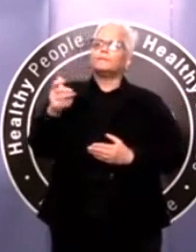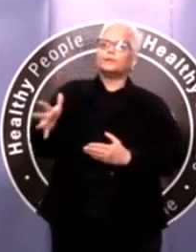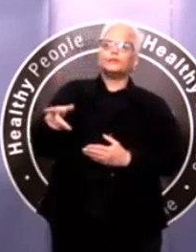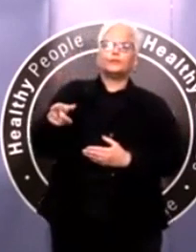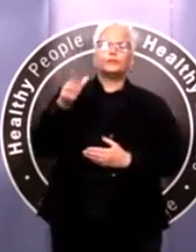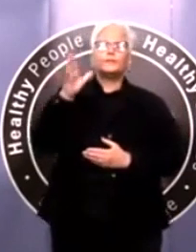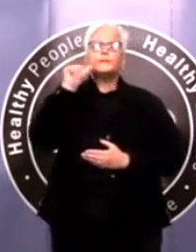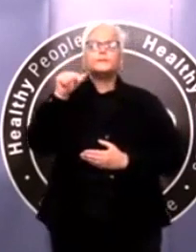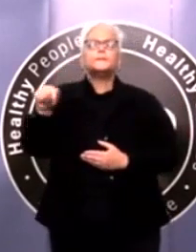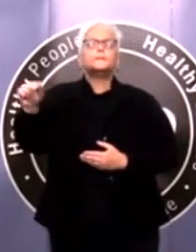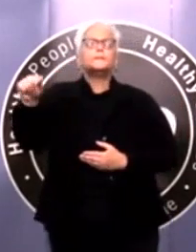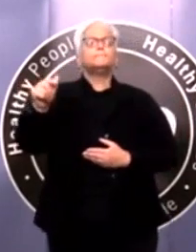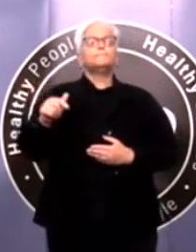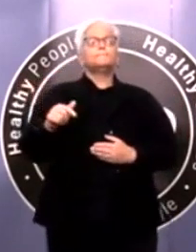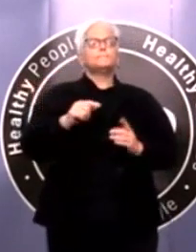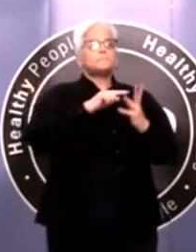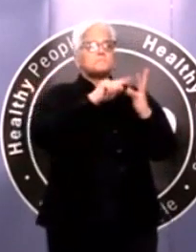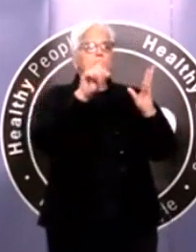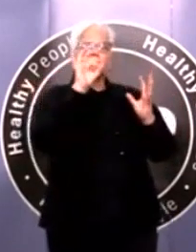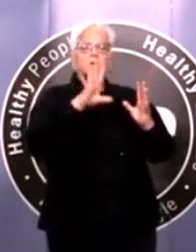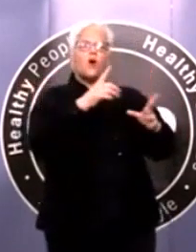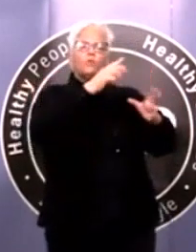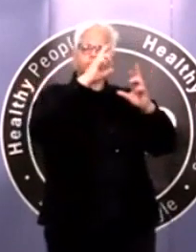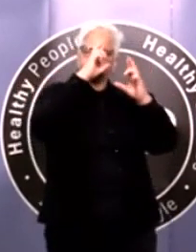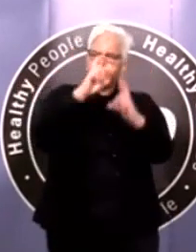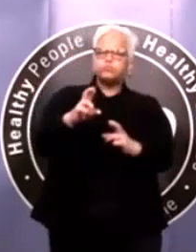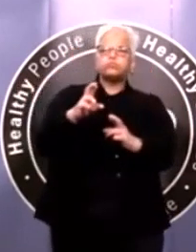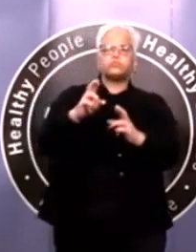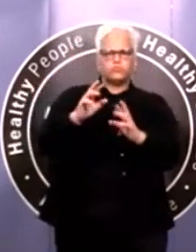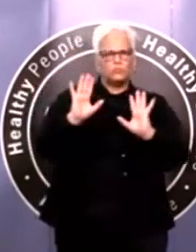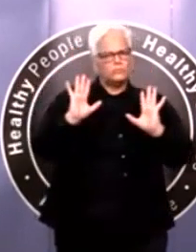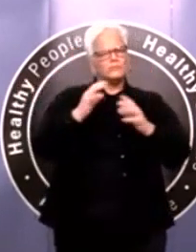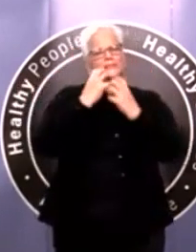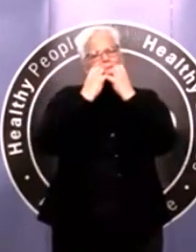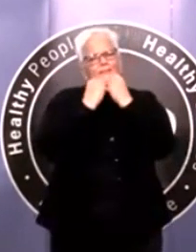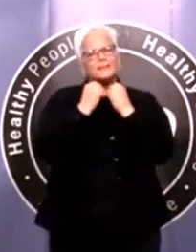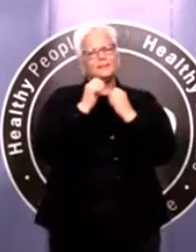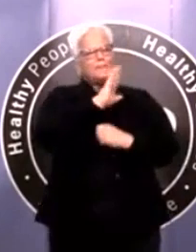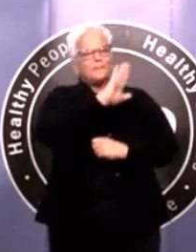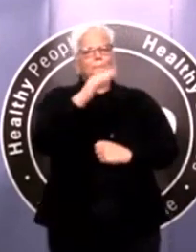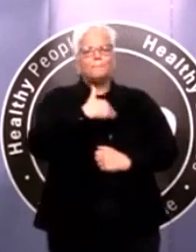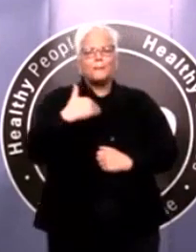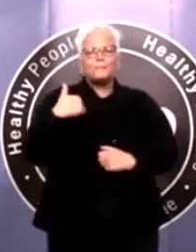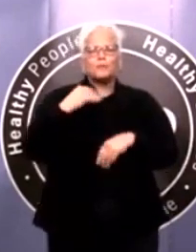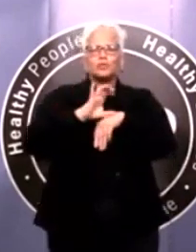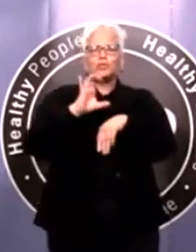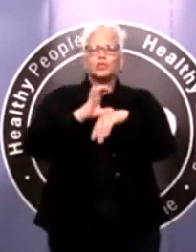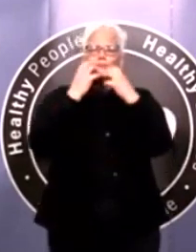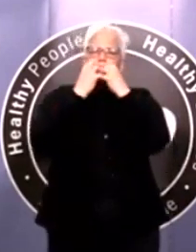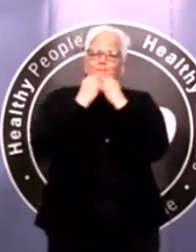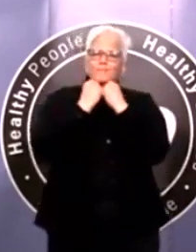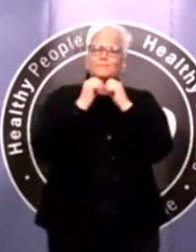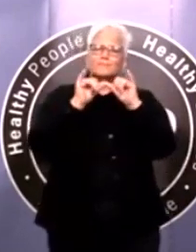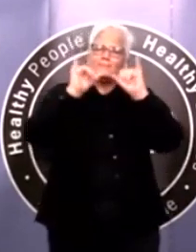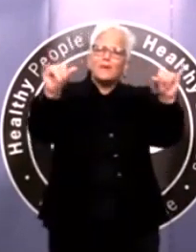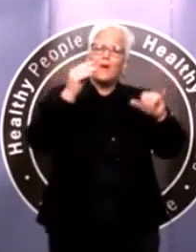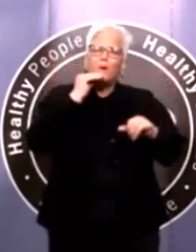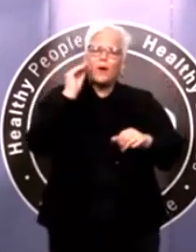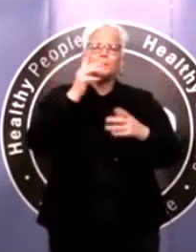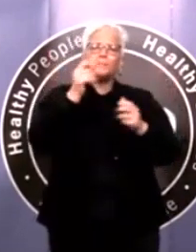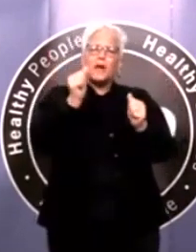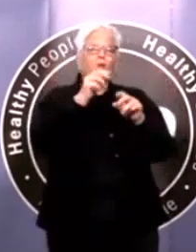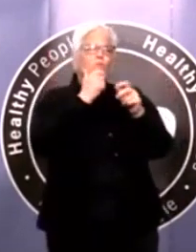And people should be practicing social distancing when they are putting on those remote